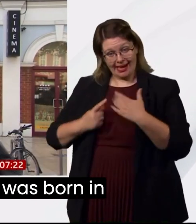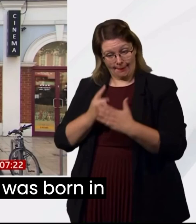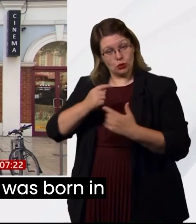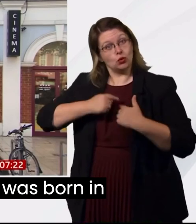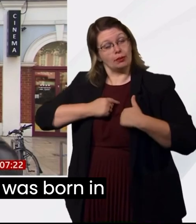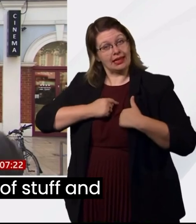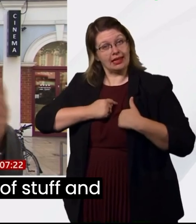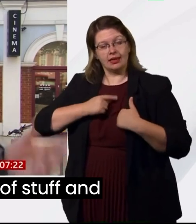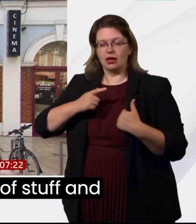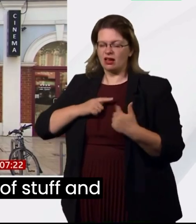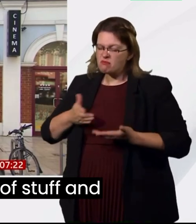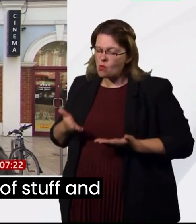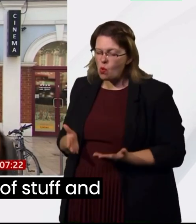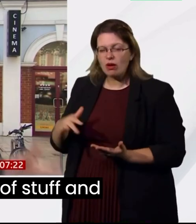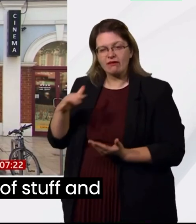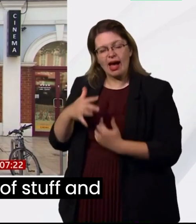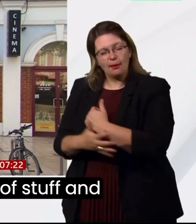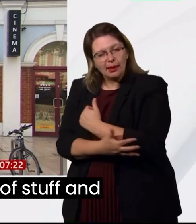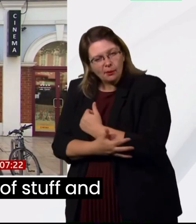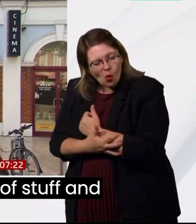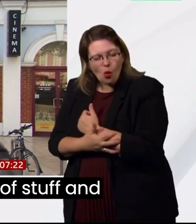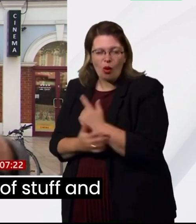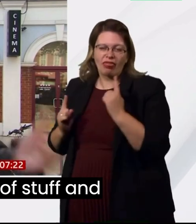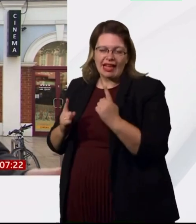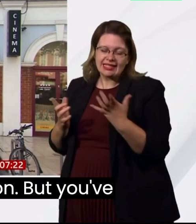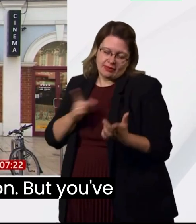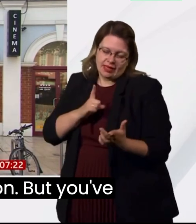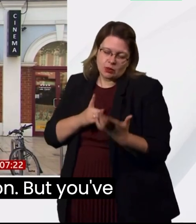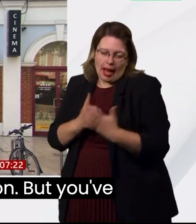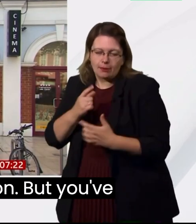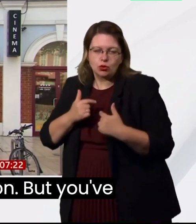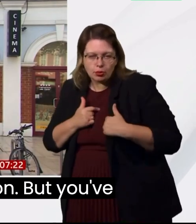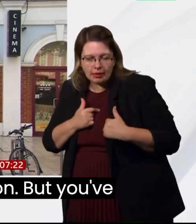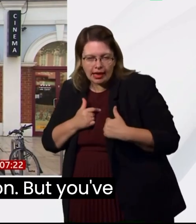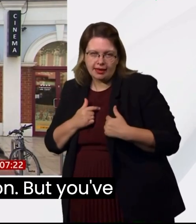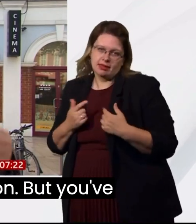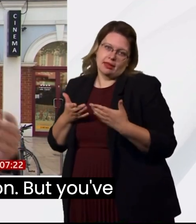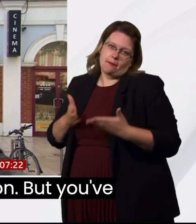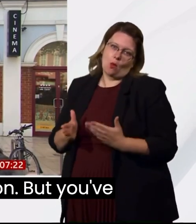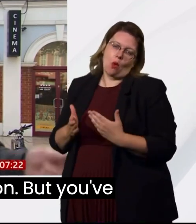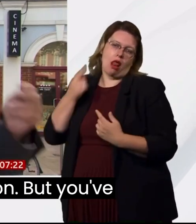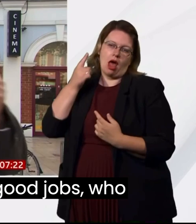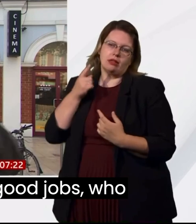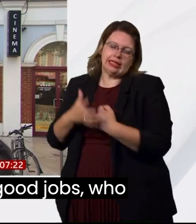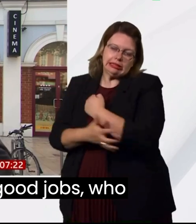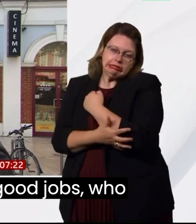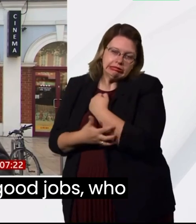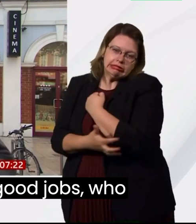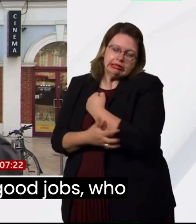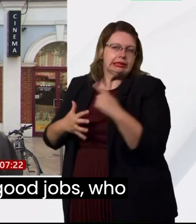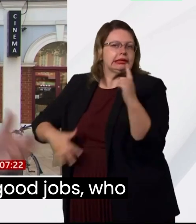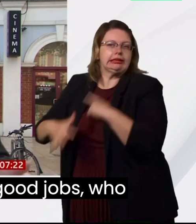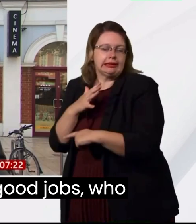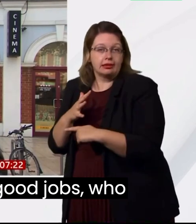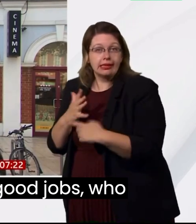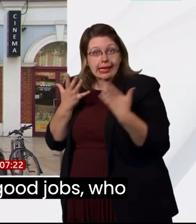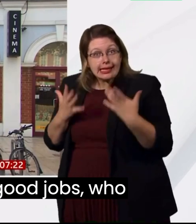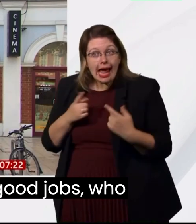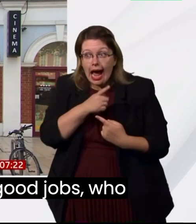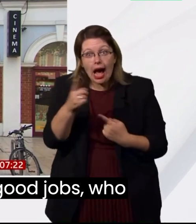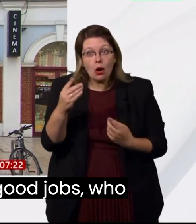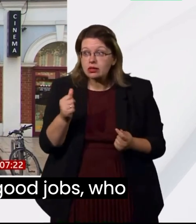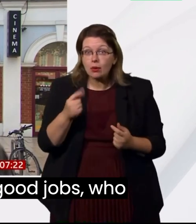I was born in poverty and all that sort of stuff and born in the slums of London. But you've got people now who have